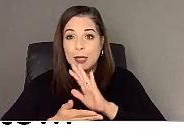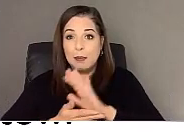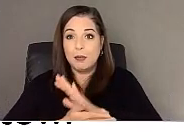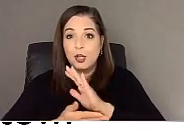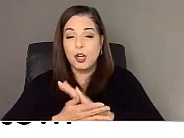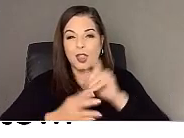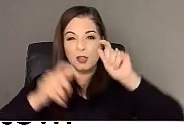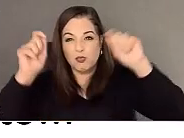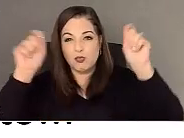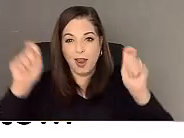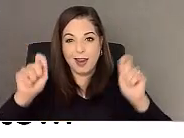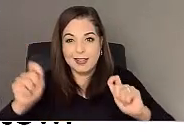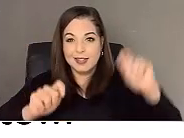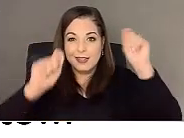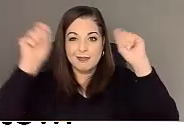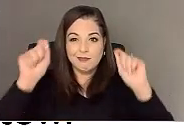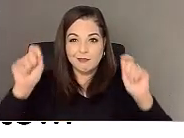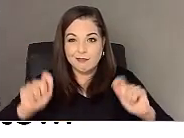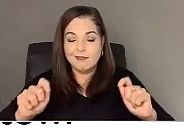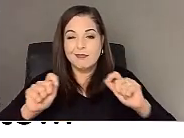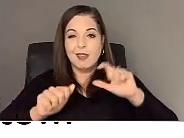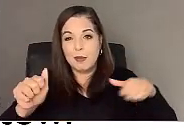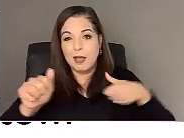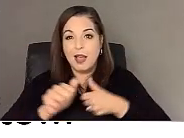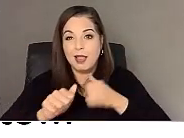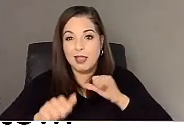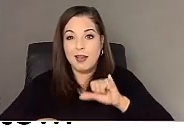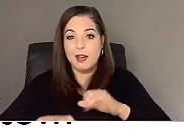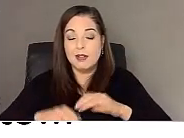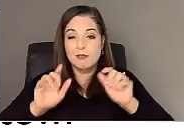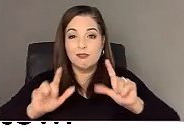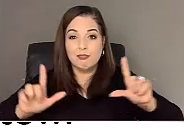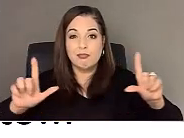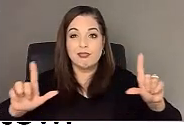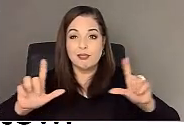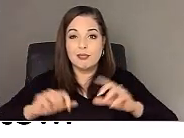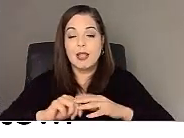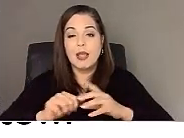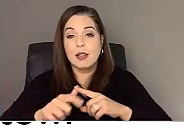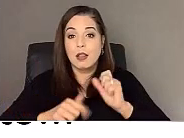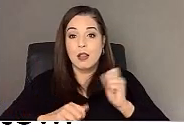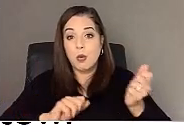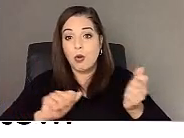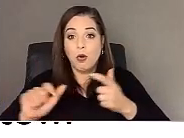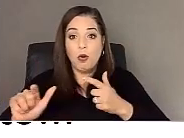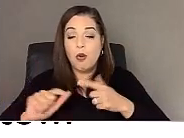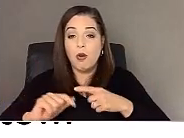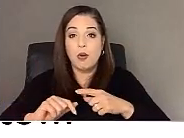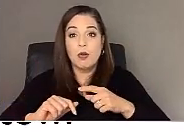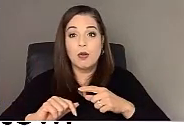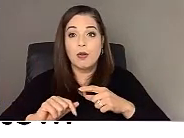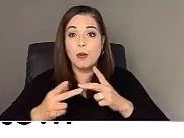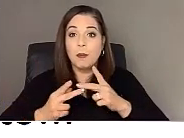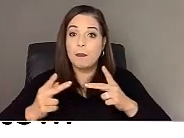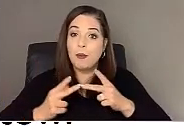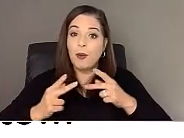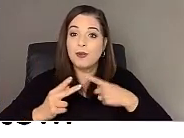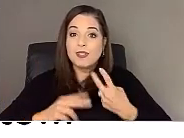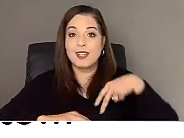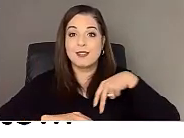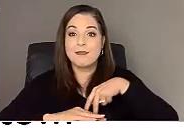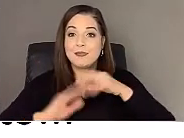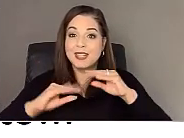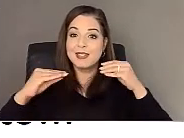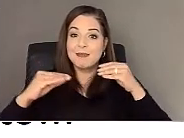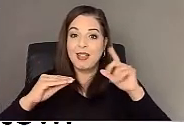writing on it. Um, and they, uh, are all posing and smiling at the computer or at the